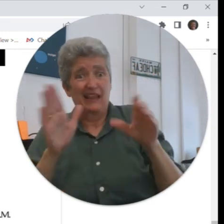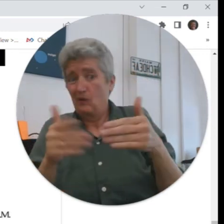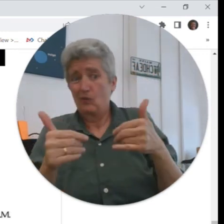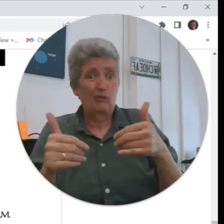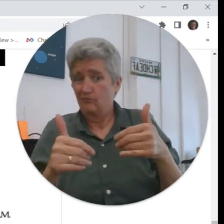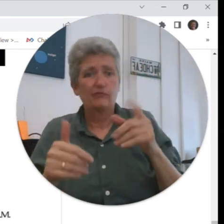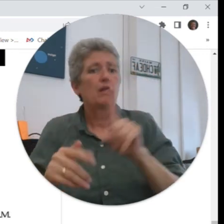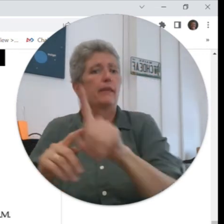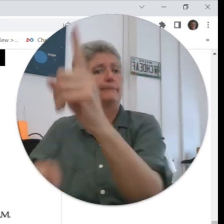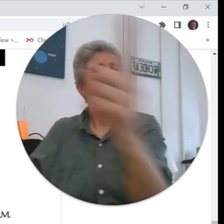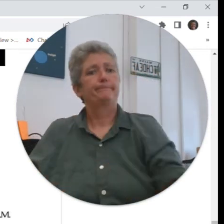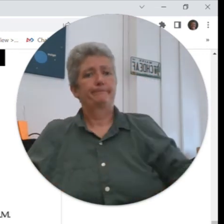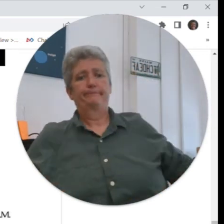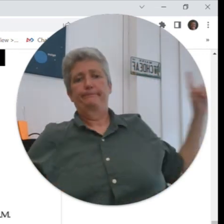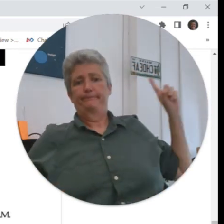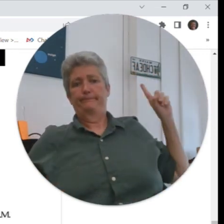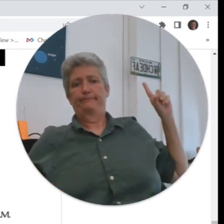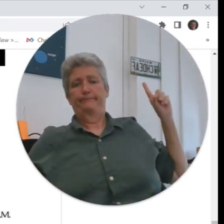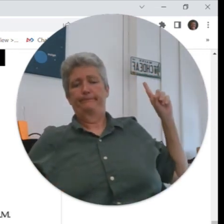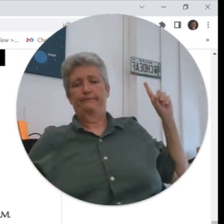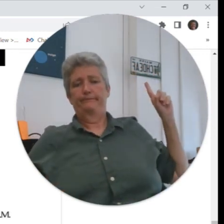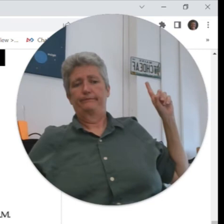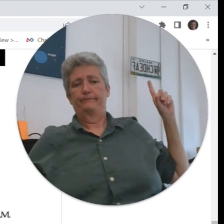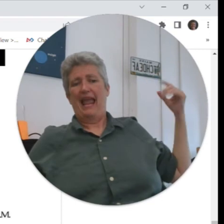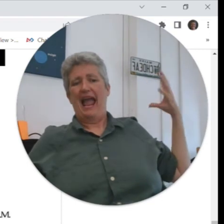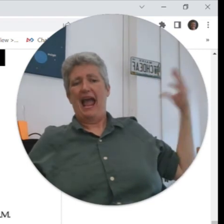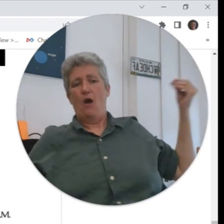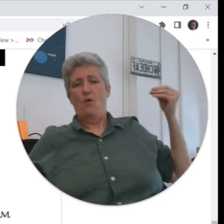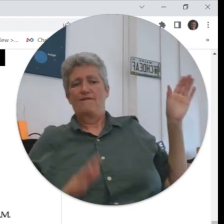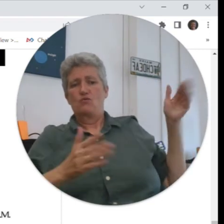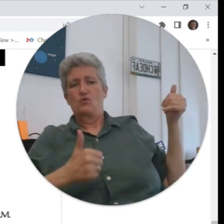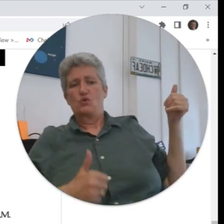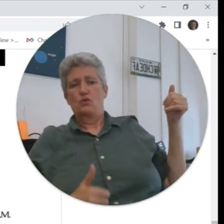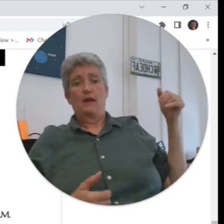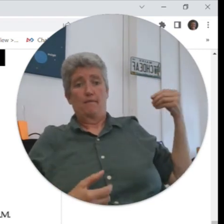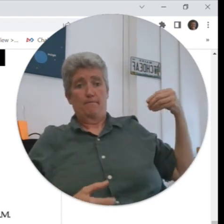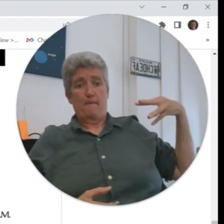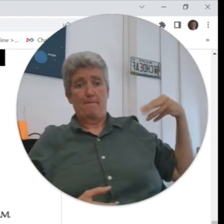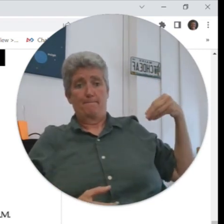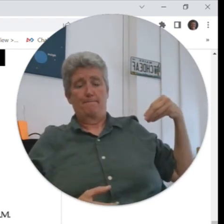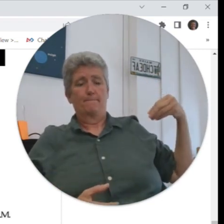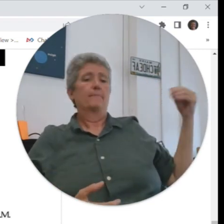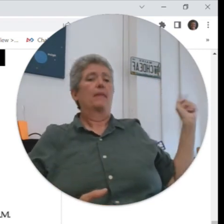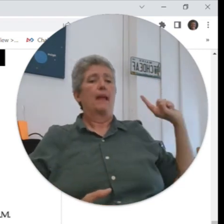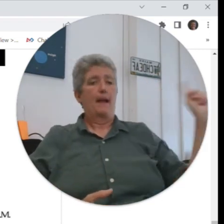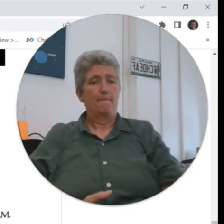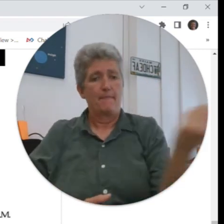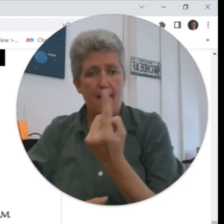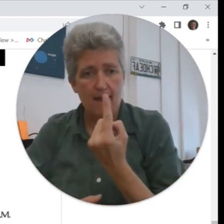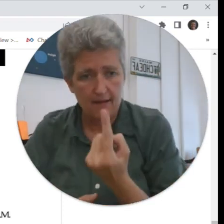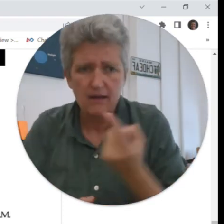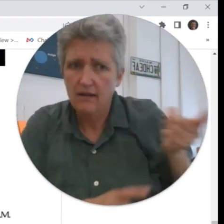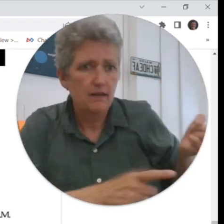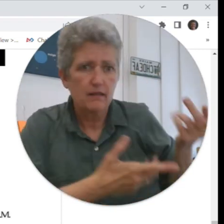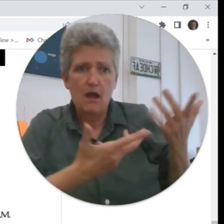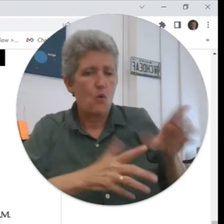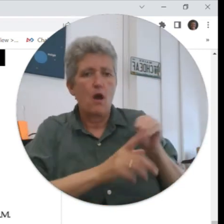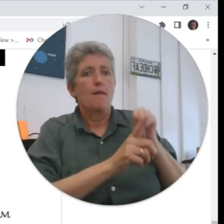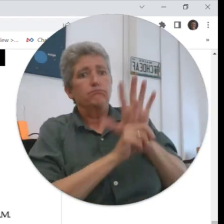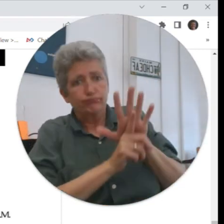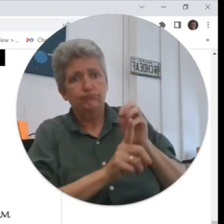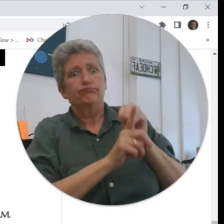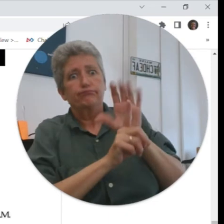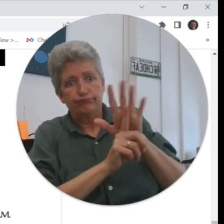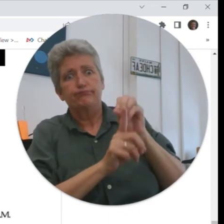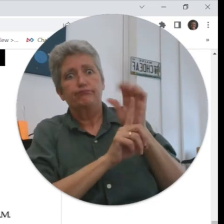x-ray machines do they stay in the room when you're getting an x-ray nope they go out of the room they're protected and then they